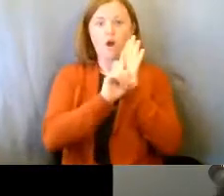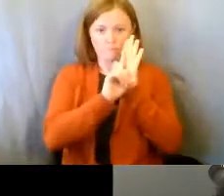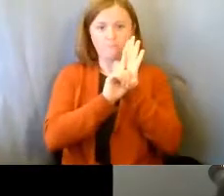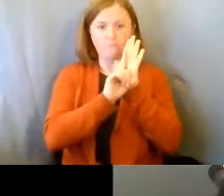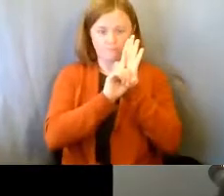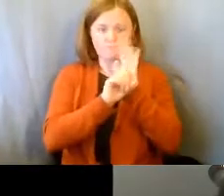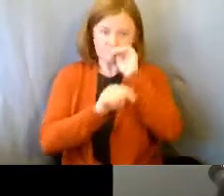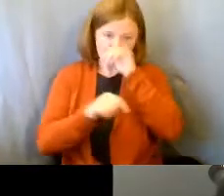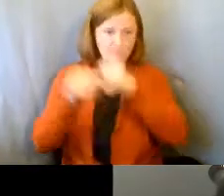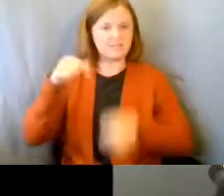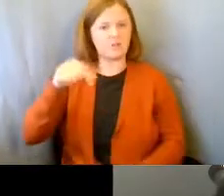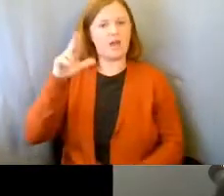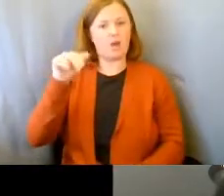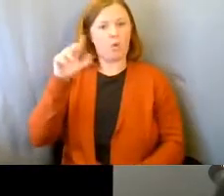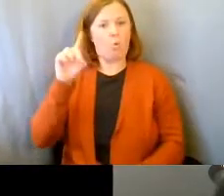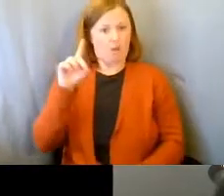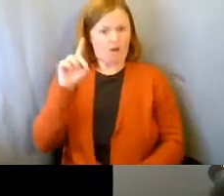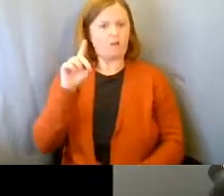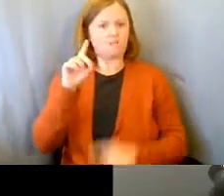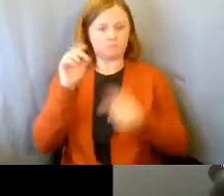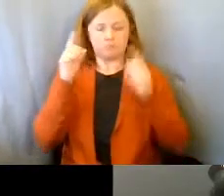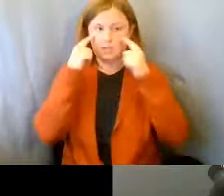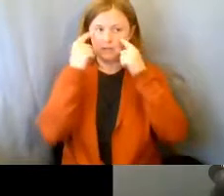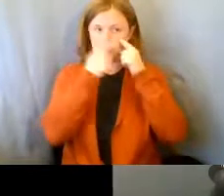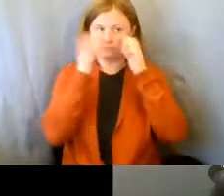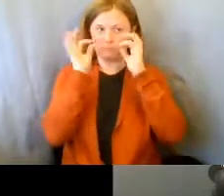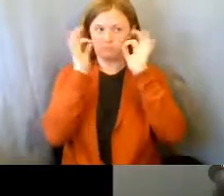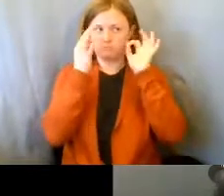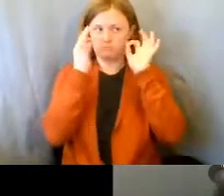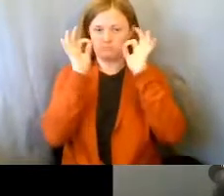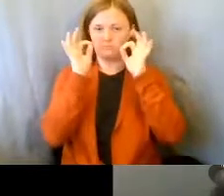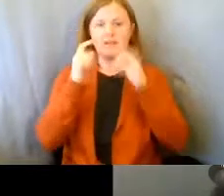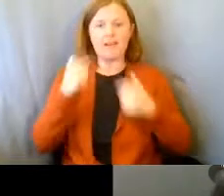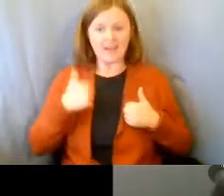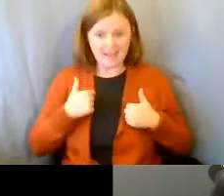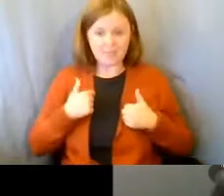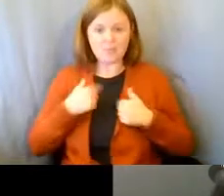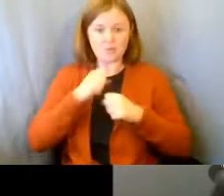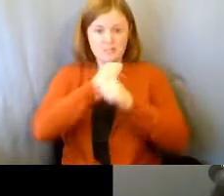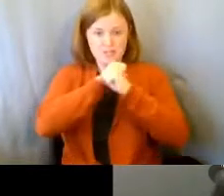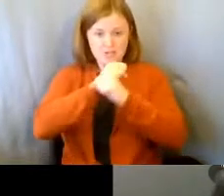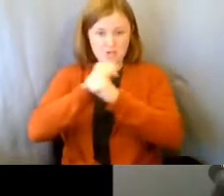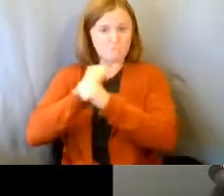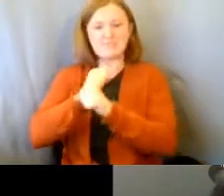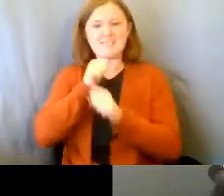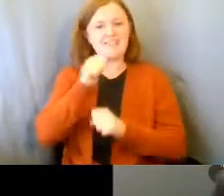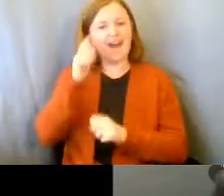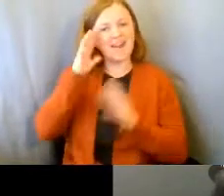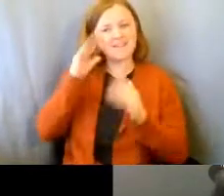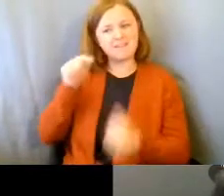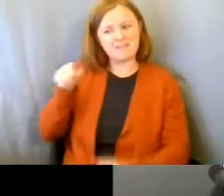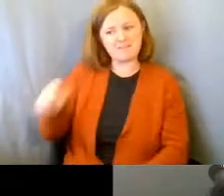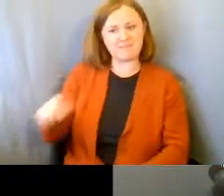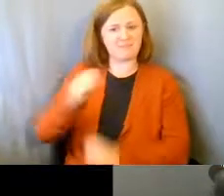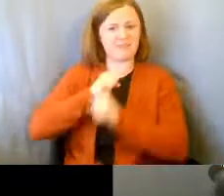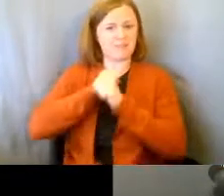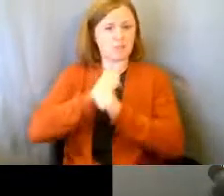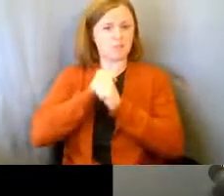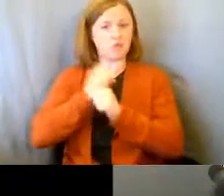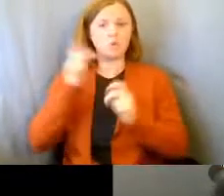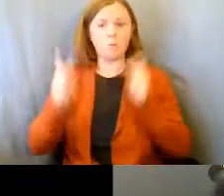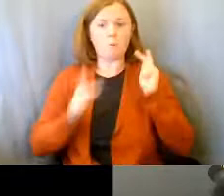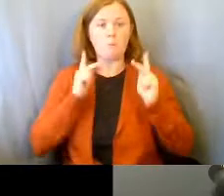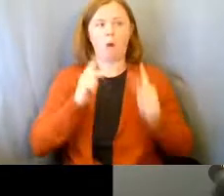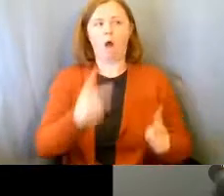security inside of stores because nobody expected him to be the security people. So, people